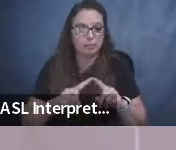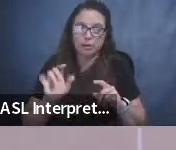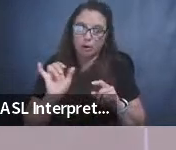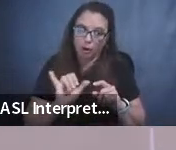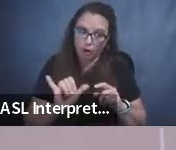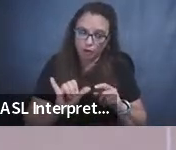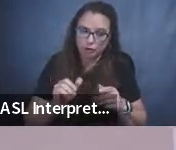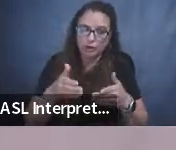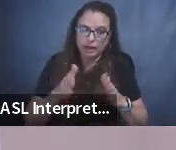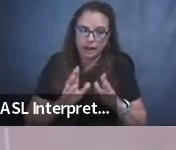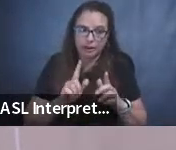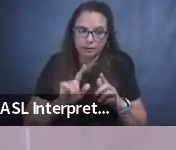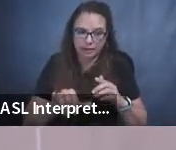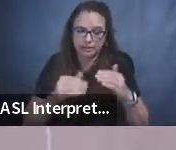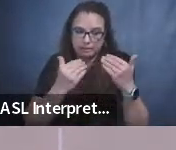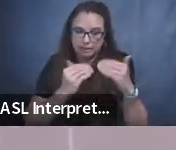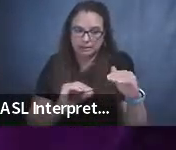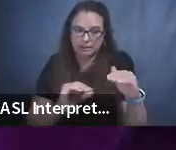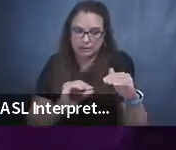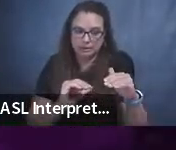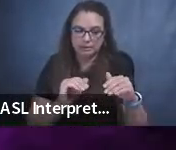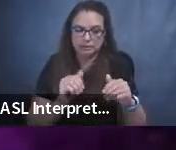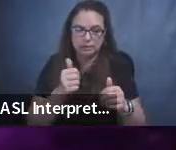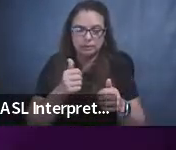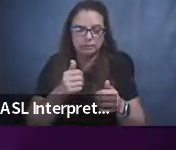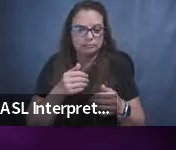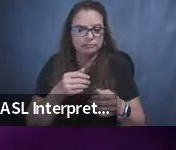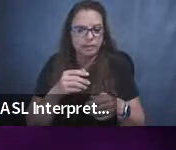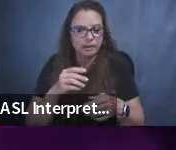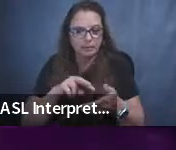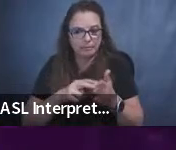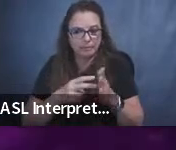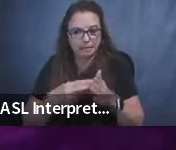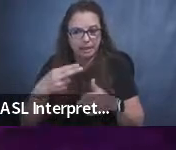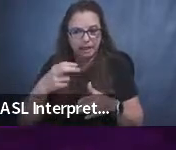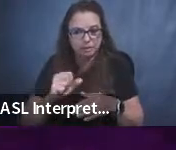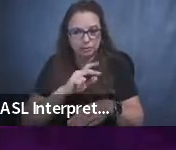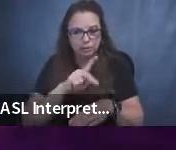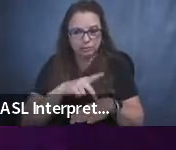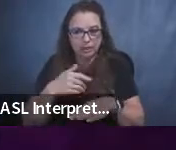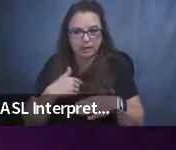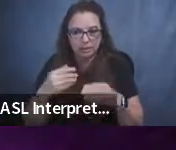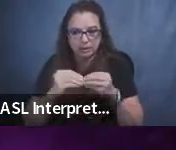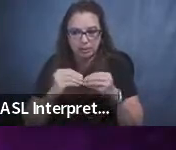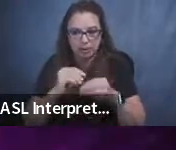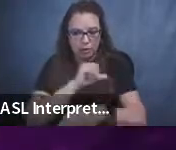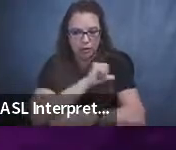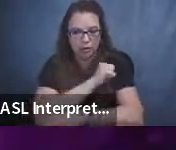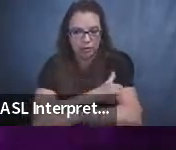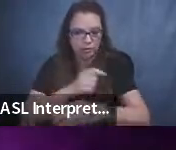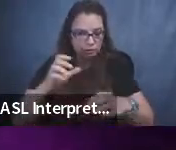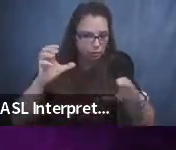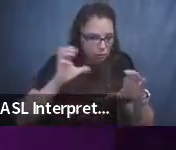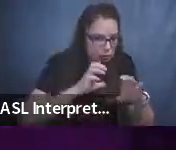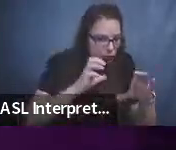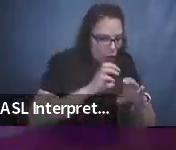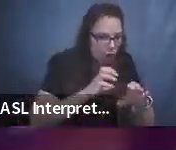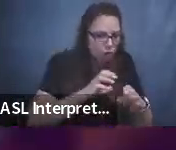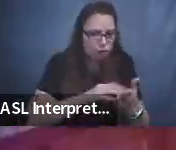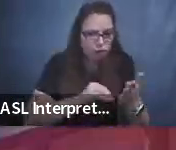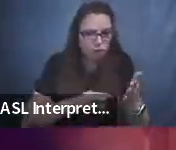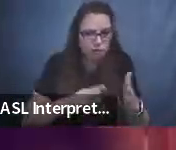within reason. This means a high school principal has even more authority over searching students than a police officer.